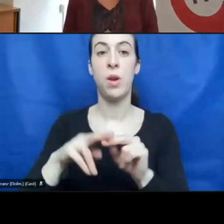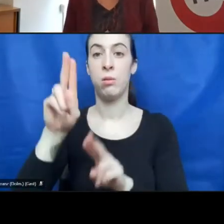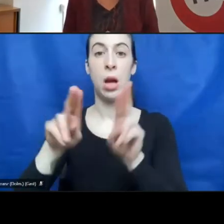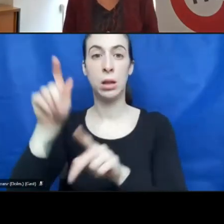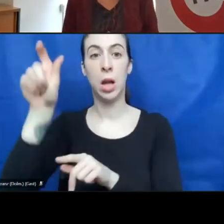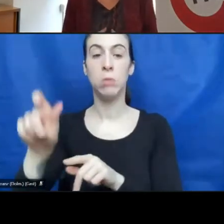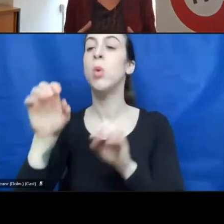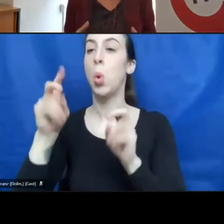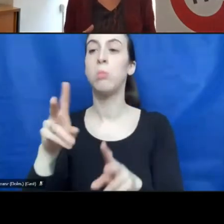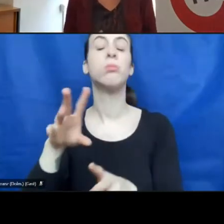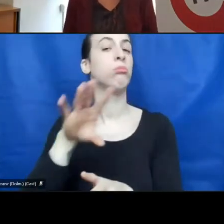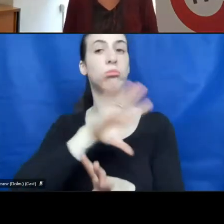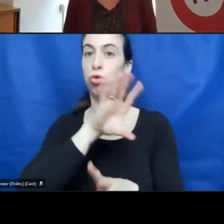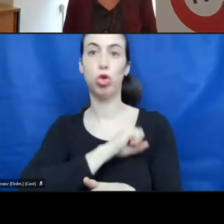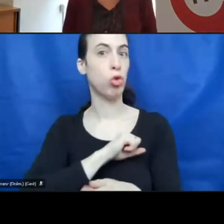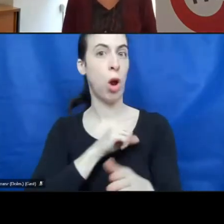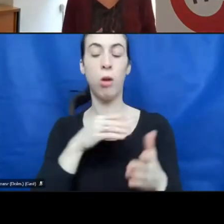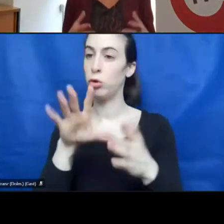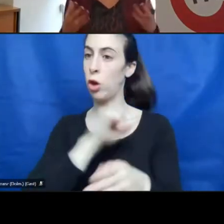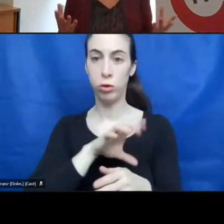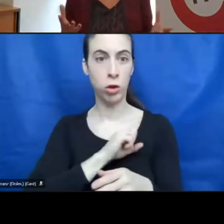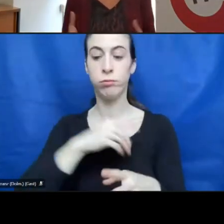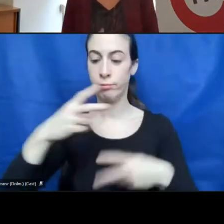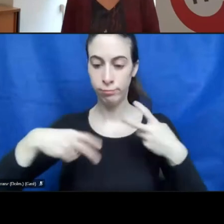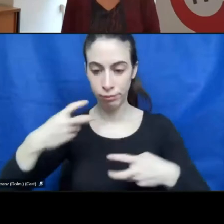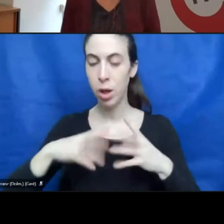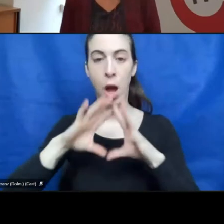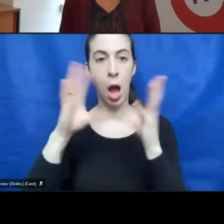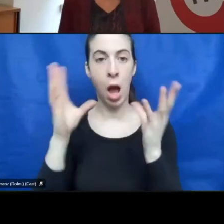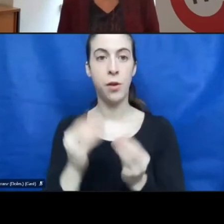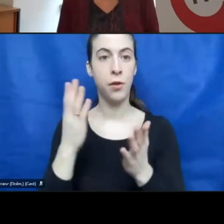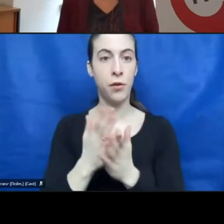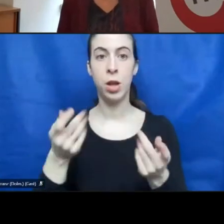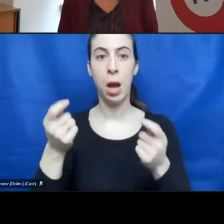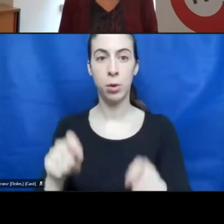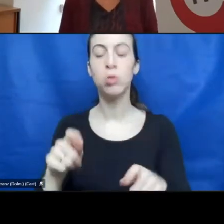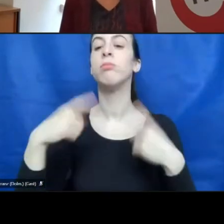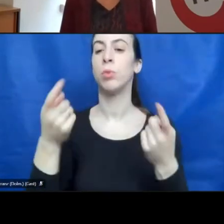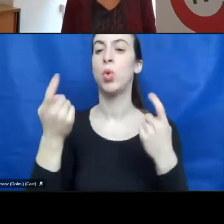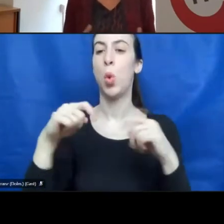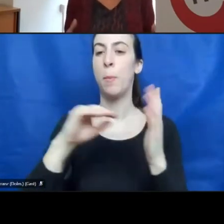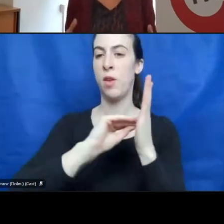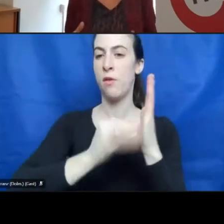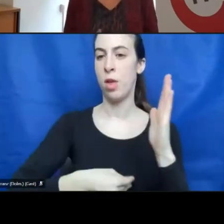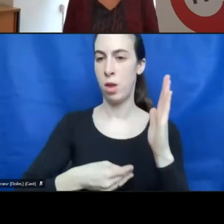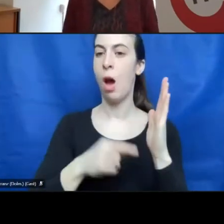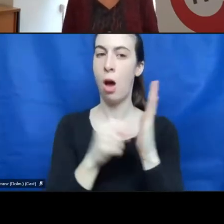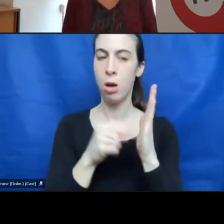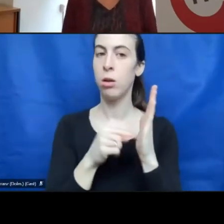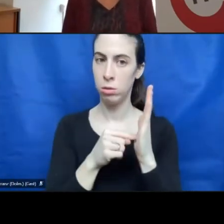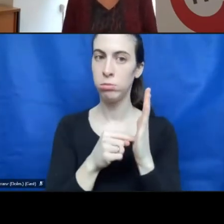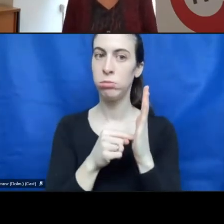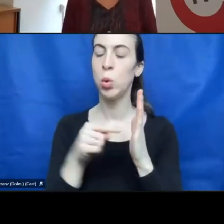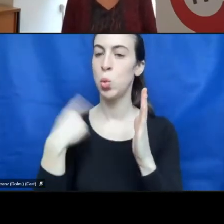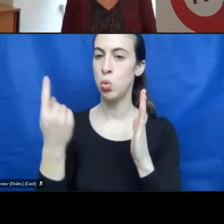the last hurdle, an examination, he receives a civil contract from us and is now a